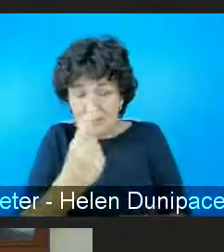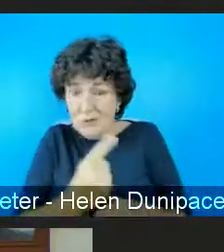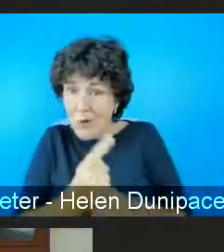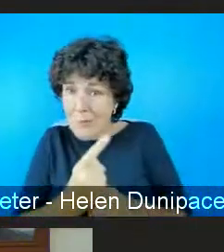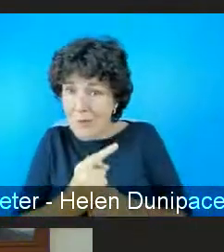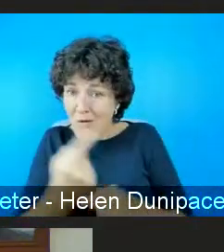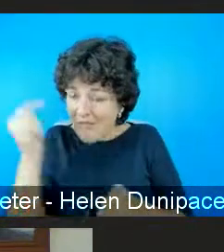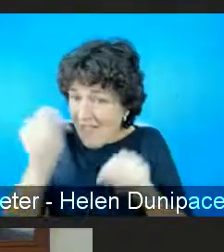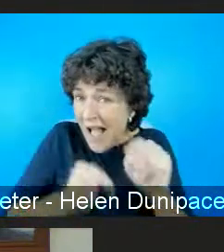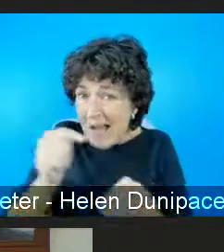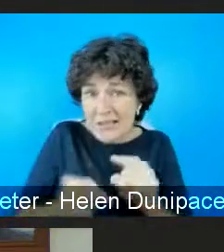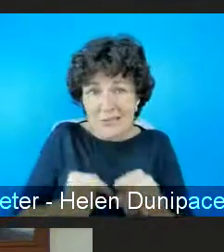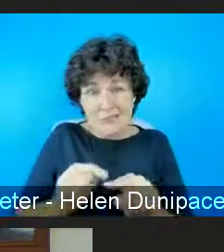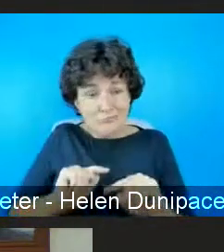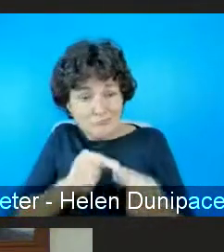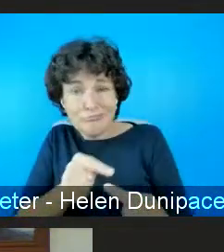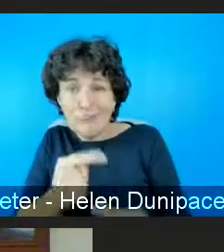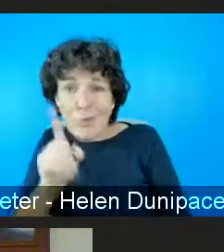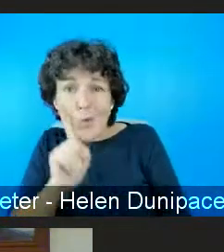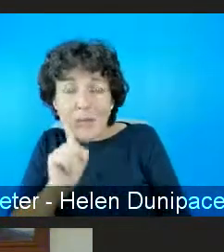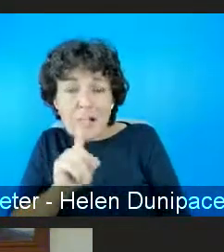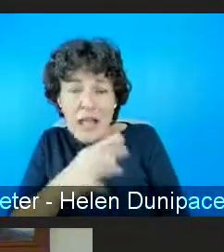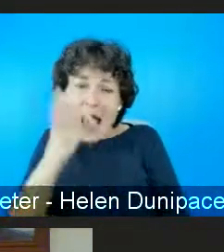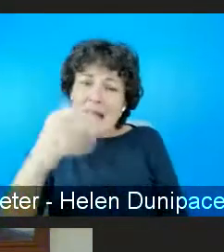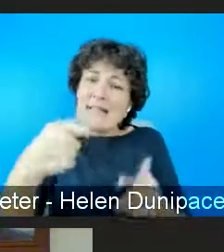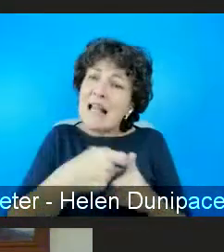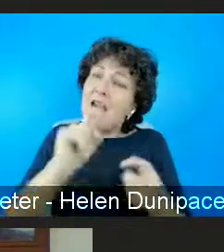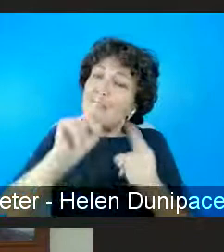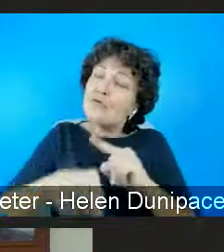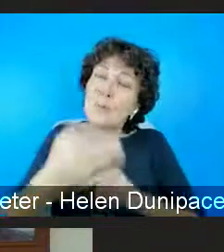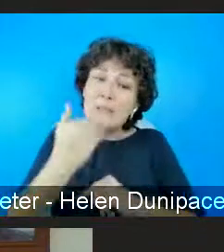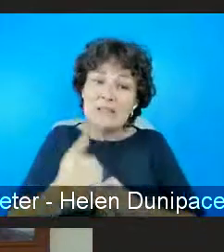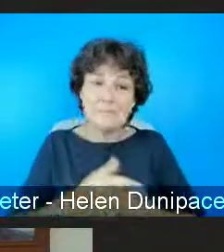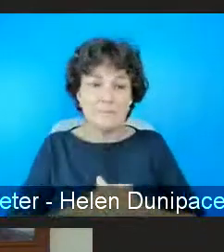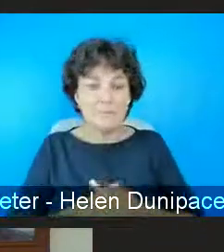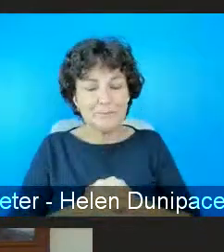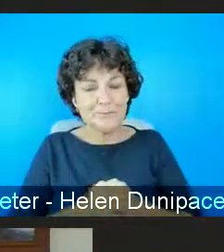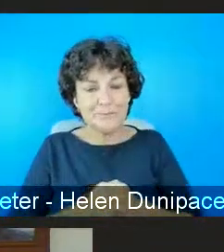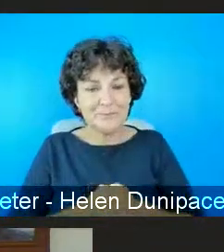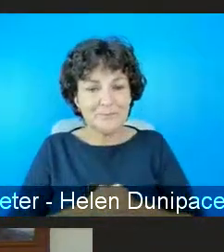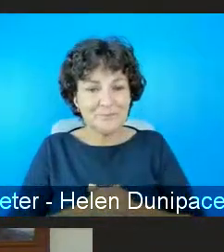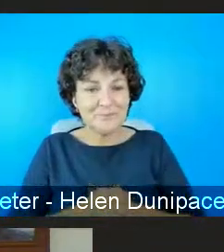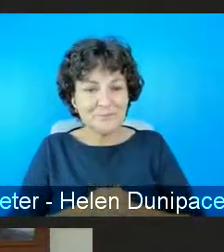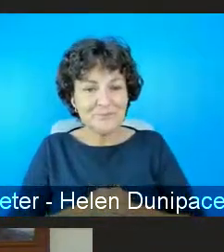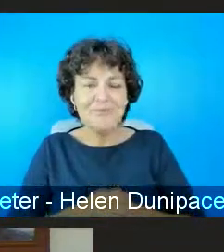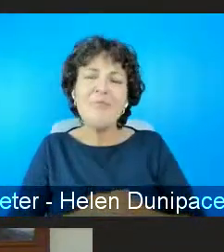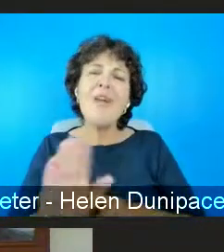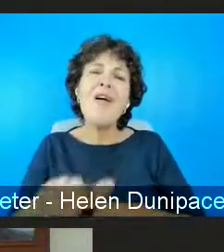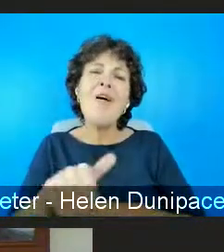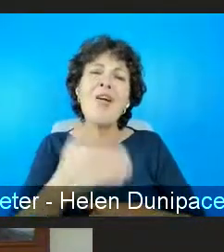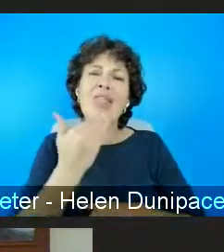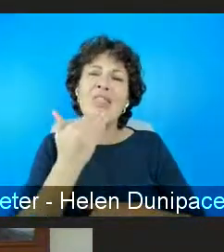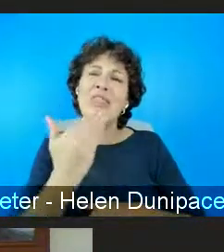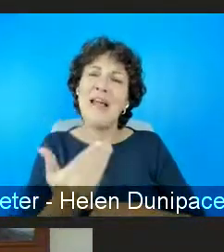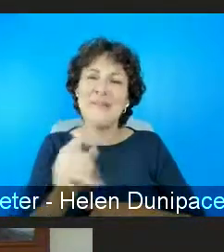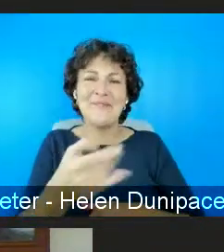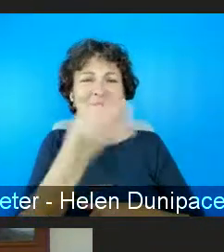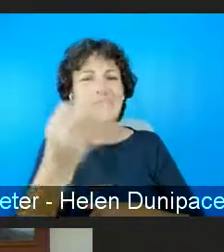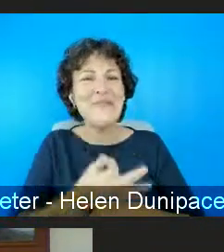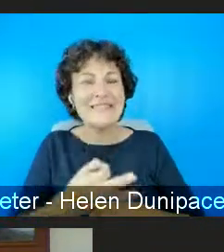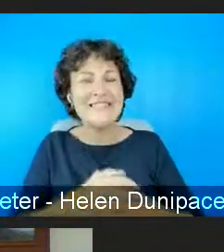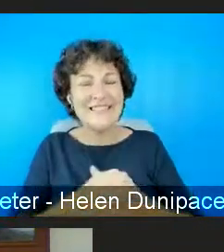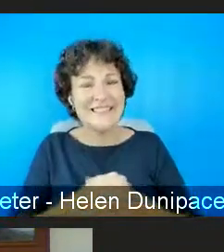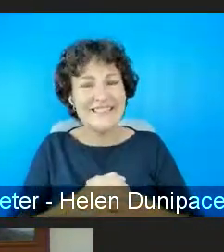play in this issue can i come to karen for that please yeah yeah thank you for your question um